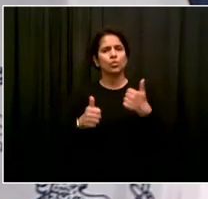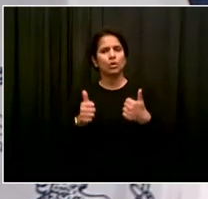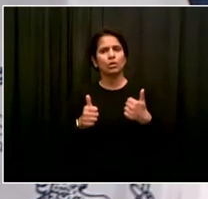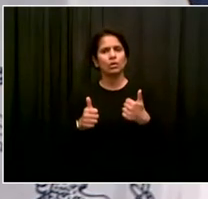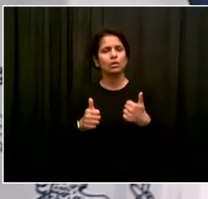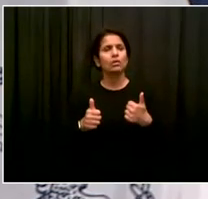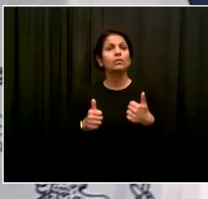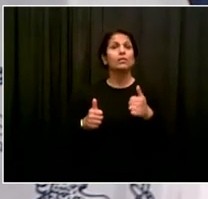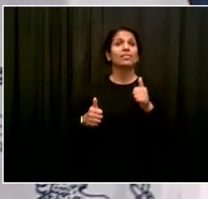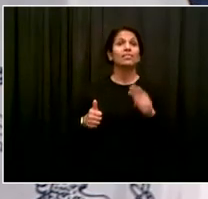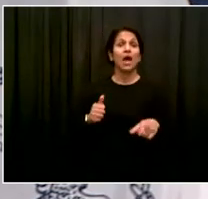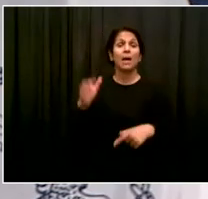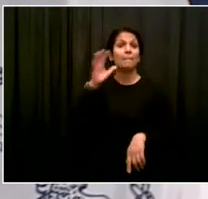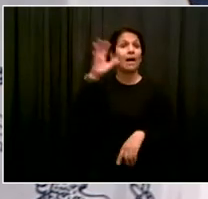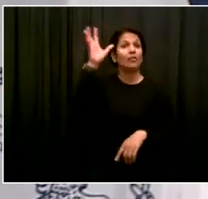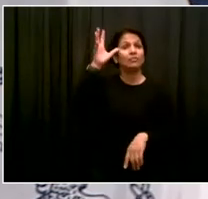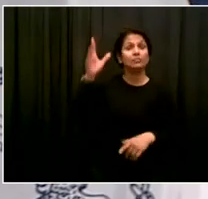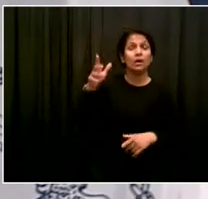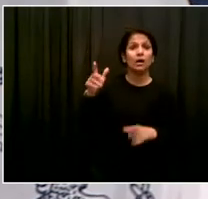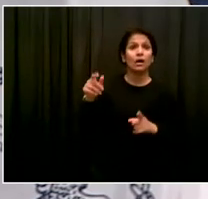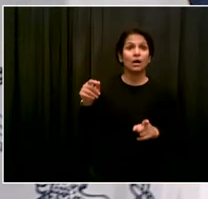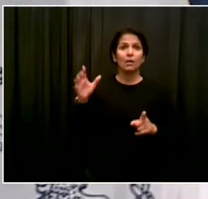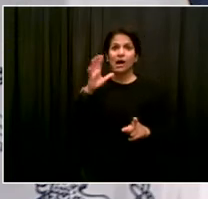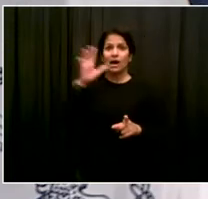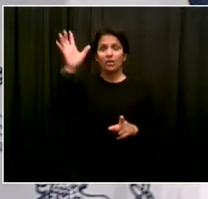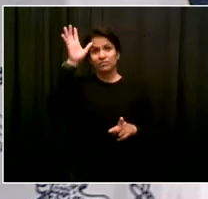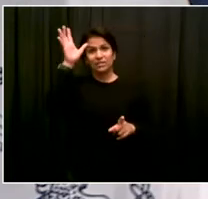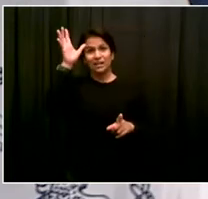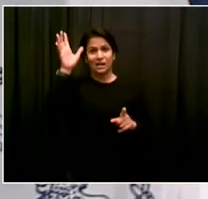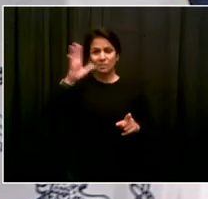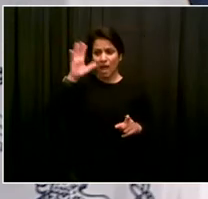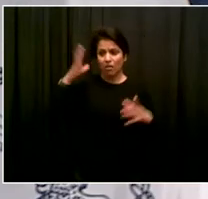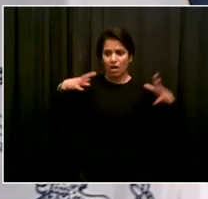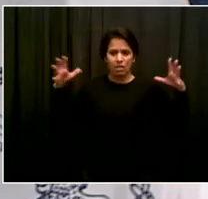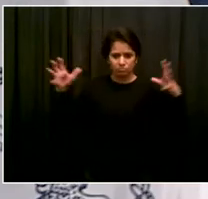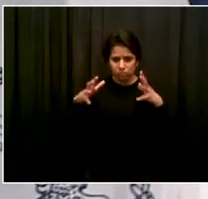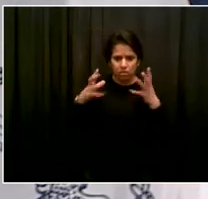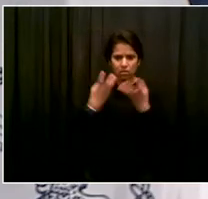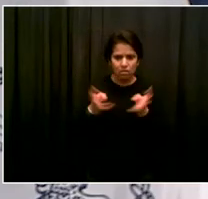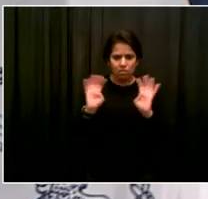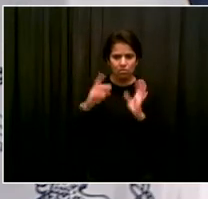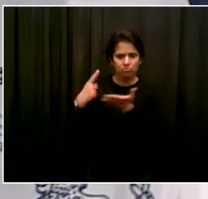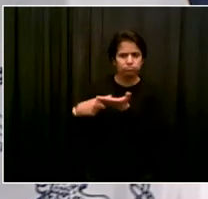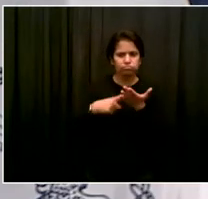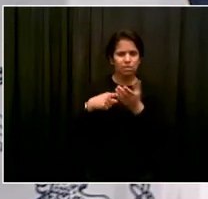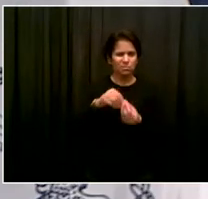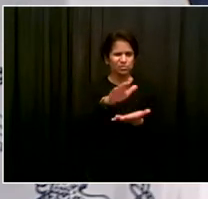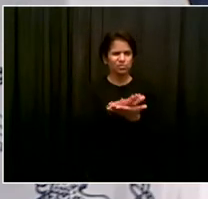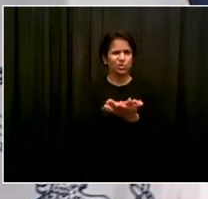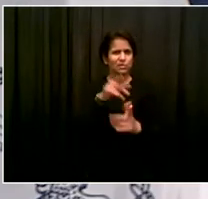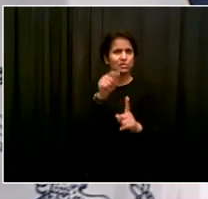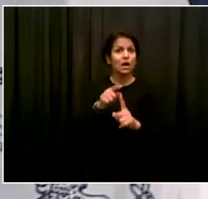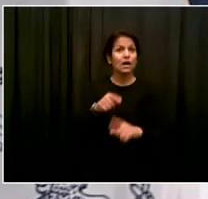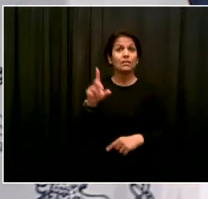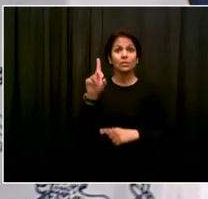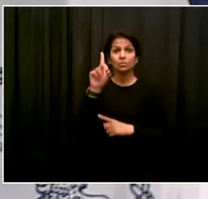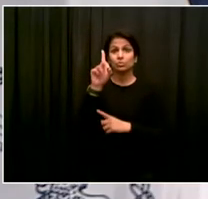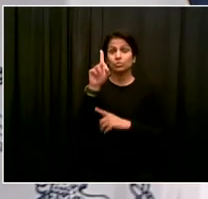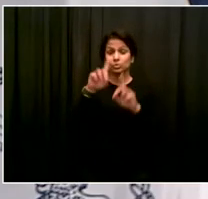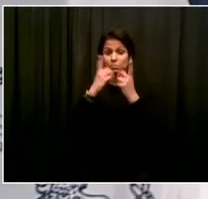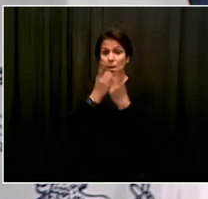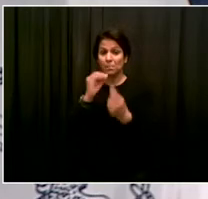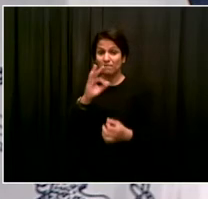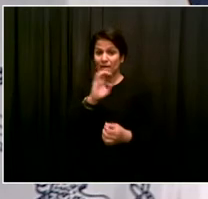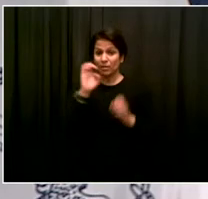from the DOE on what that looks like. It's a question a lot of people have. Yeah. And also just a tiny, just a tiny follow up to the